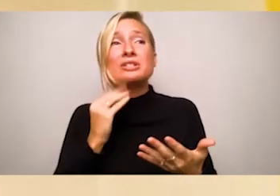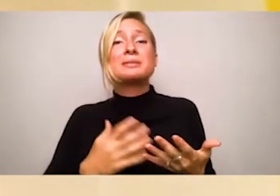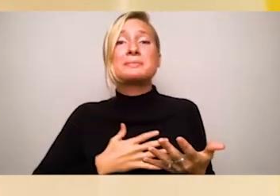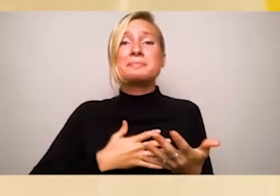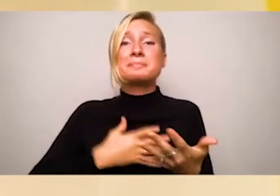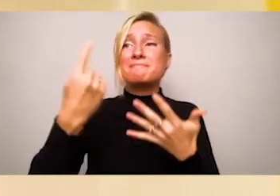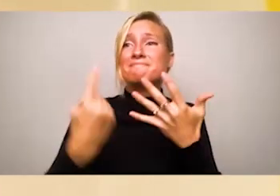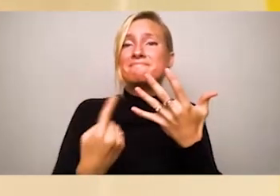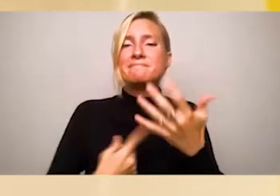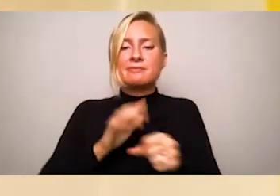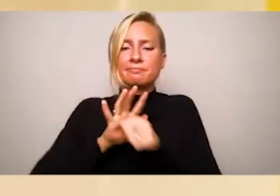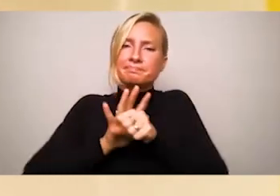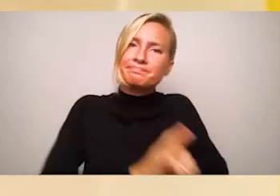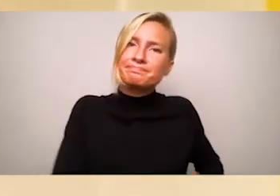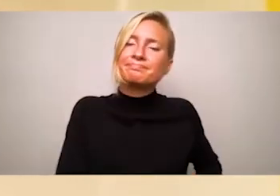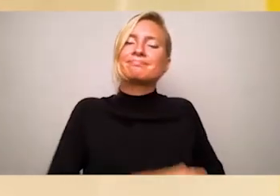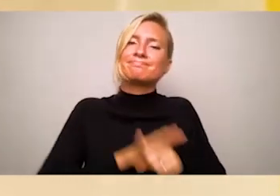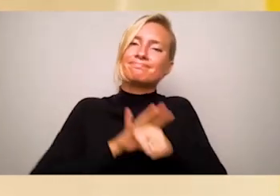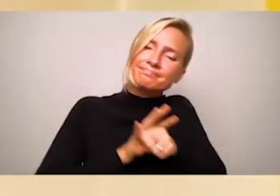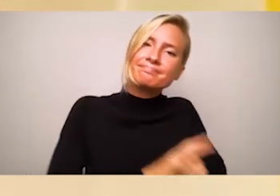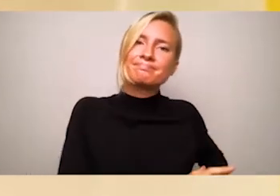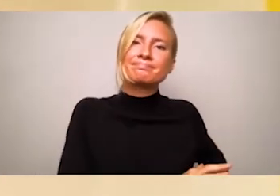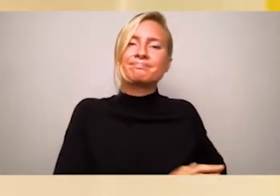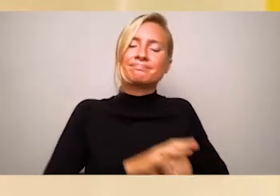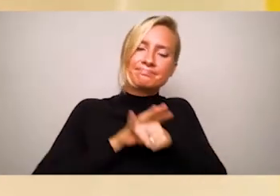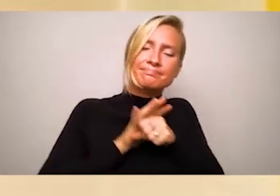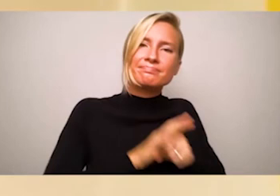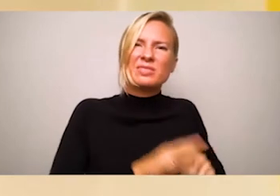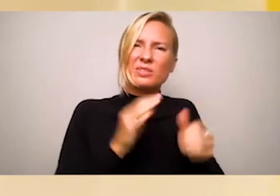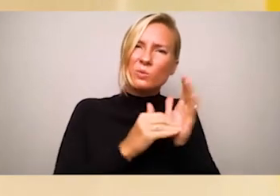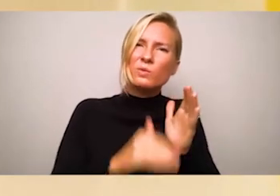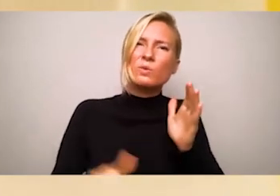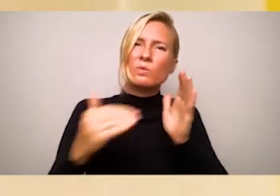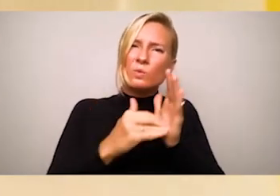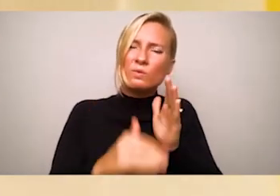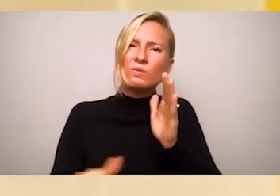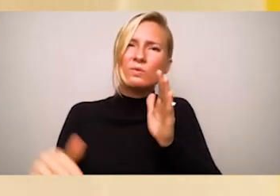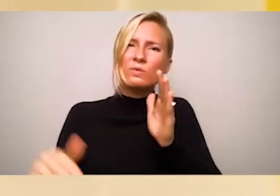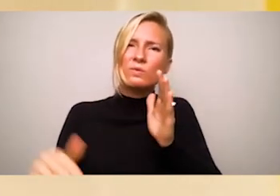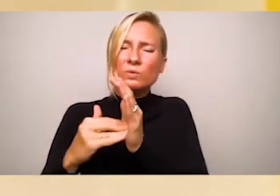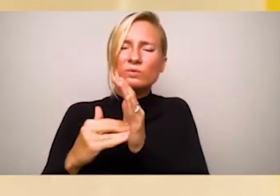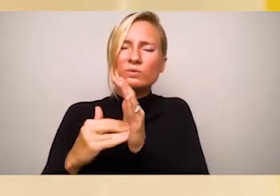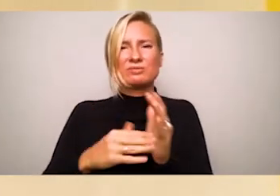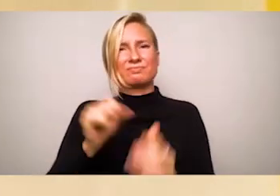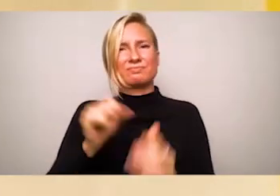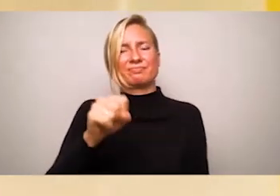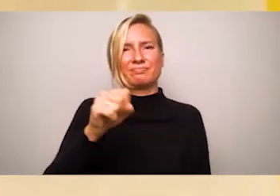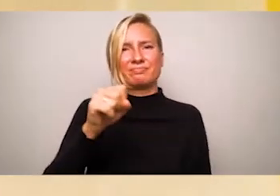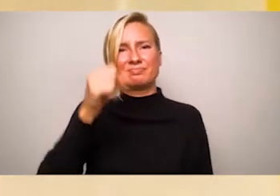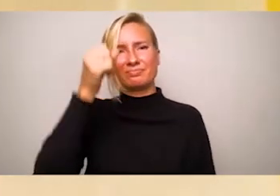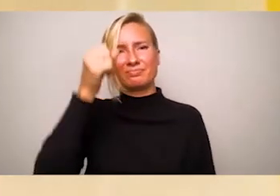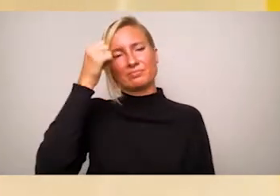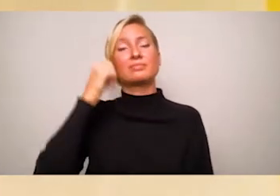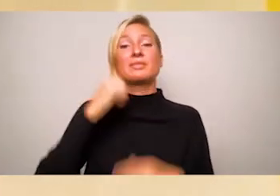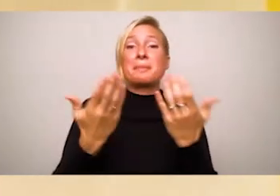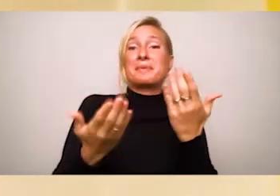Those in this room might know that those students are not so rare, but I did not at the time. The